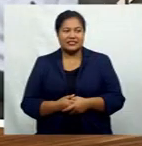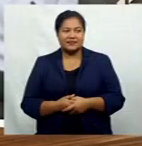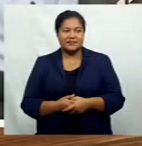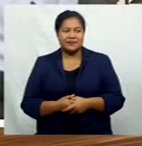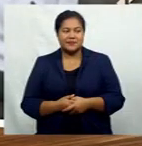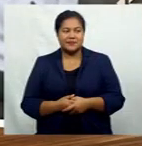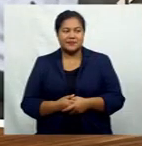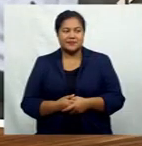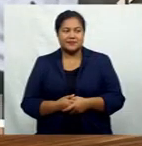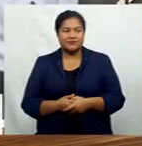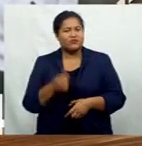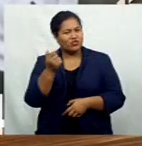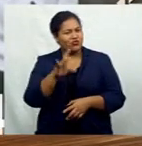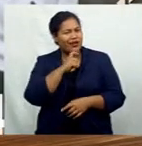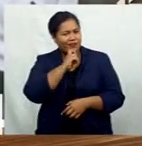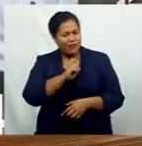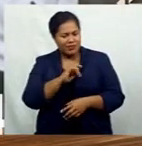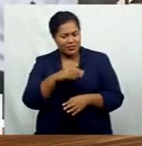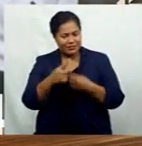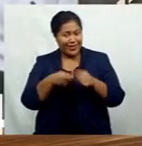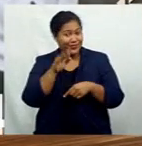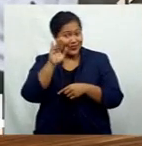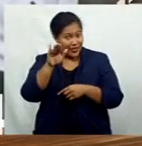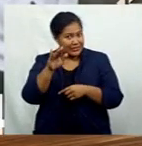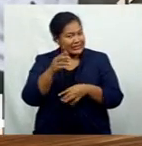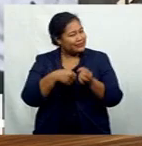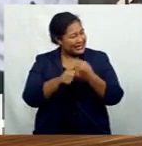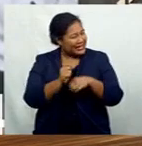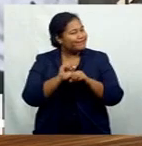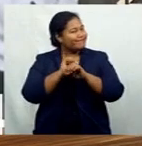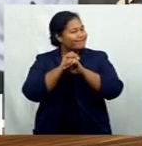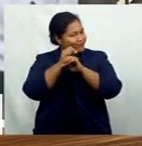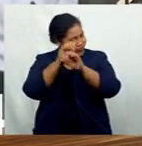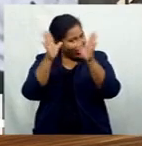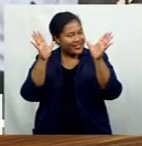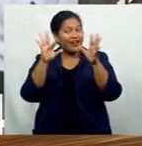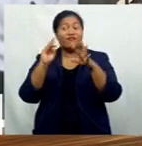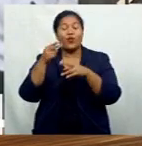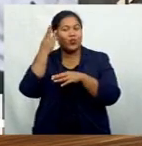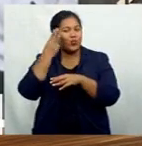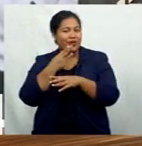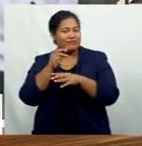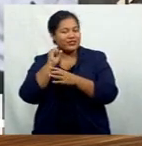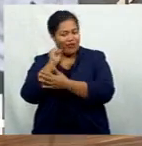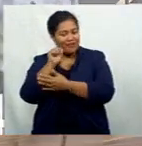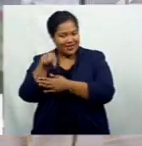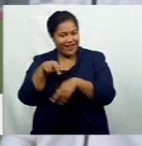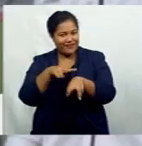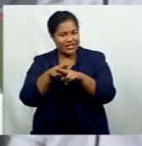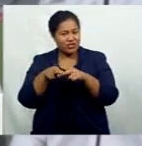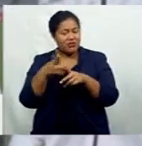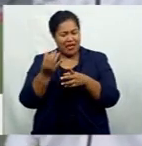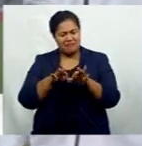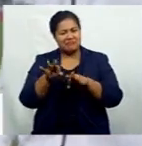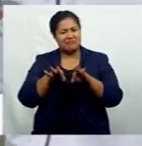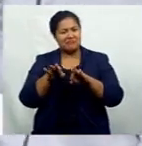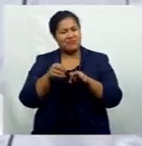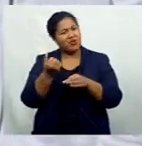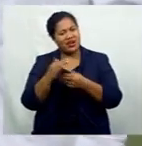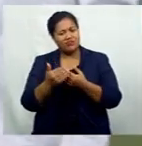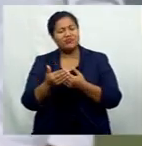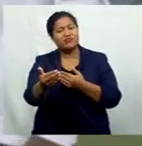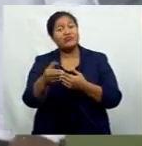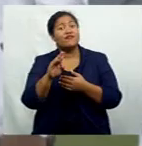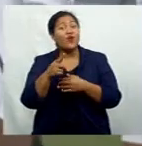An already promising future has become even brighter for women's rugby in Fiji, with plans already in place for more